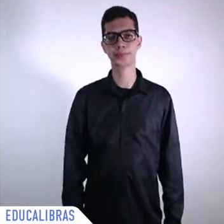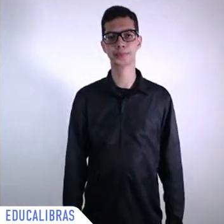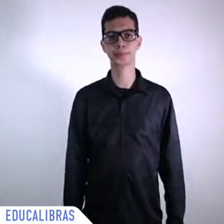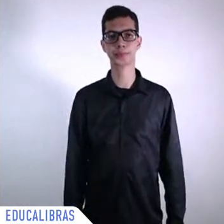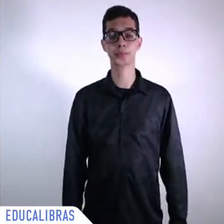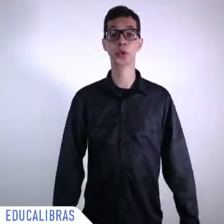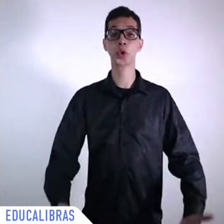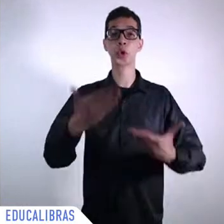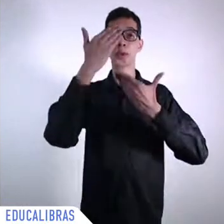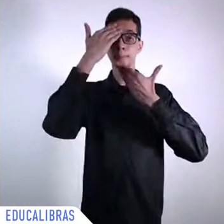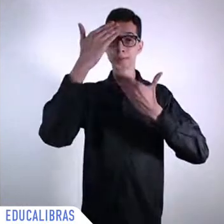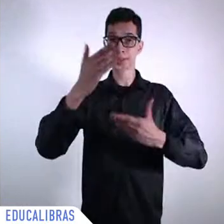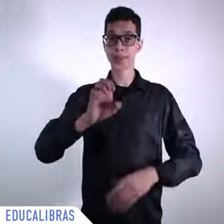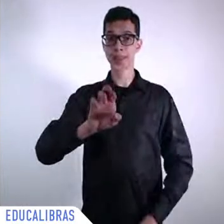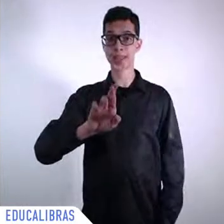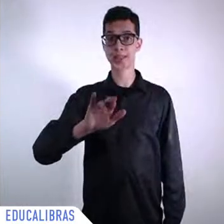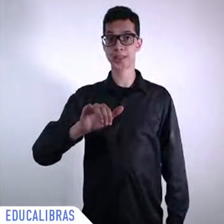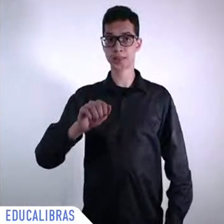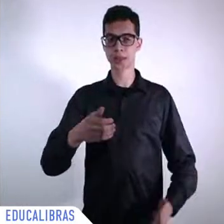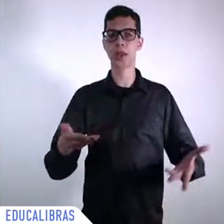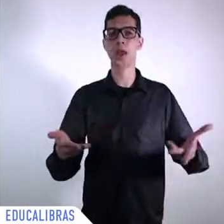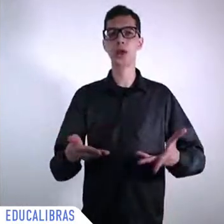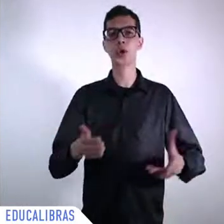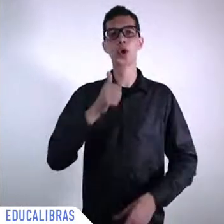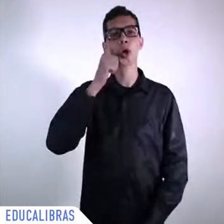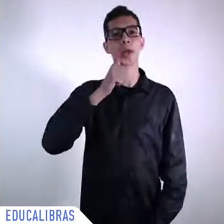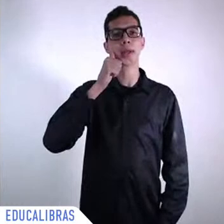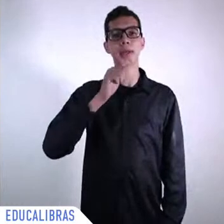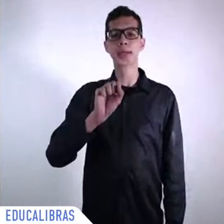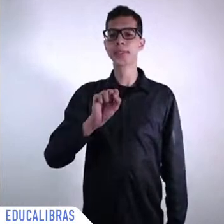well thanks for the other very easy question right